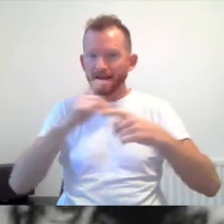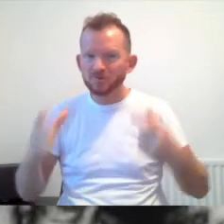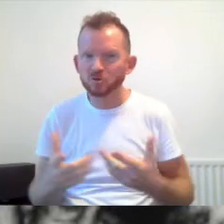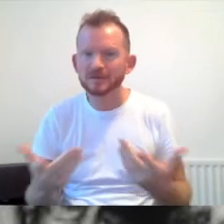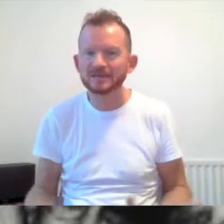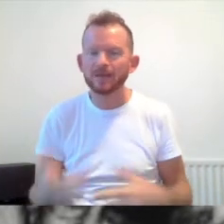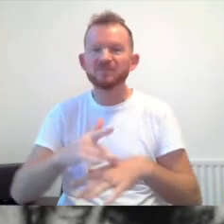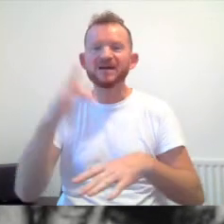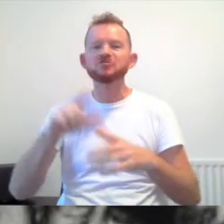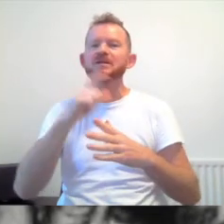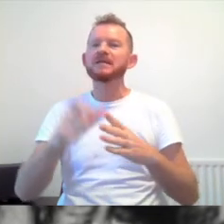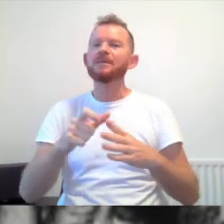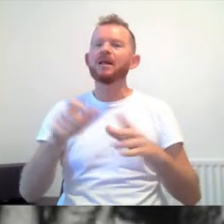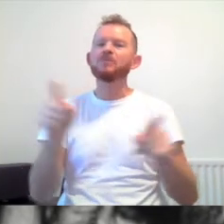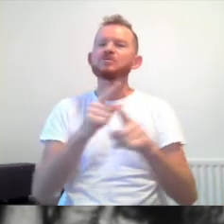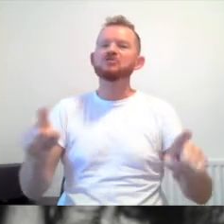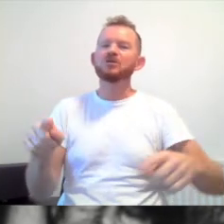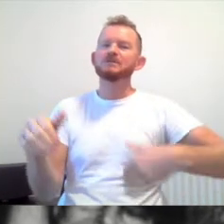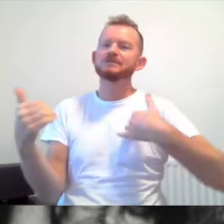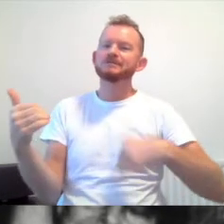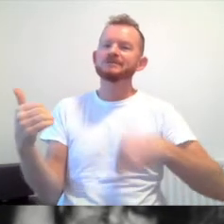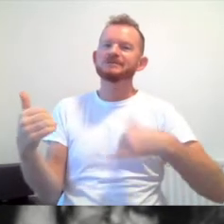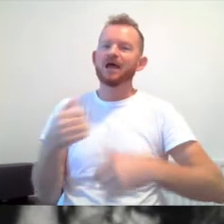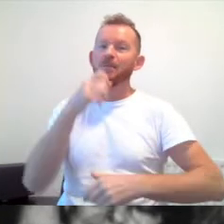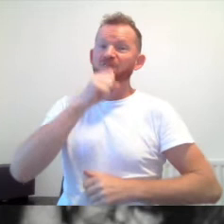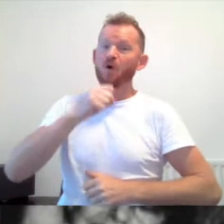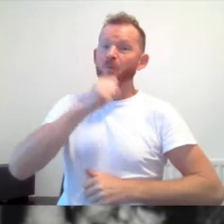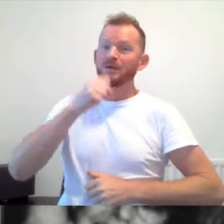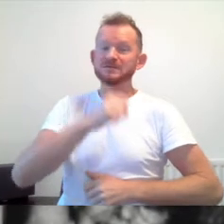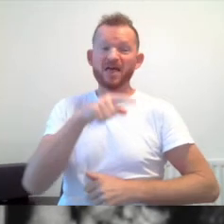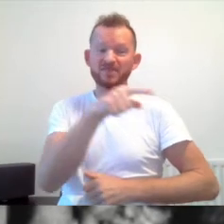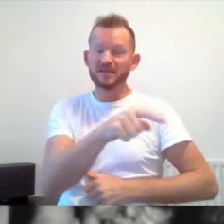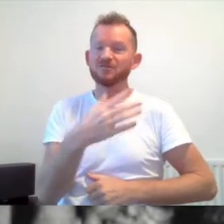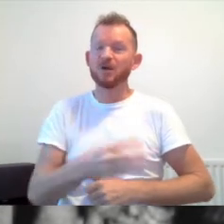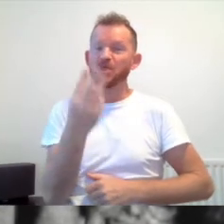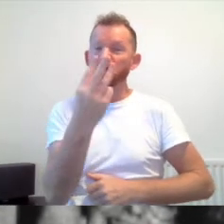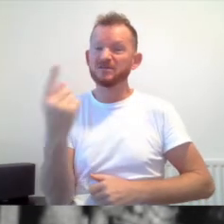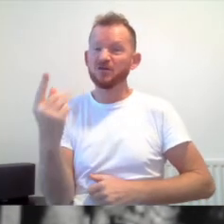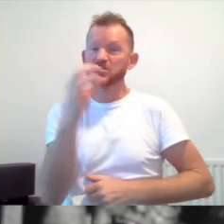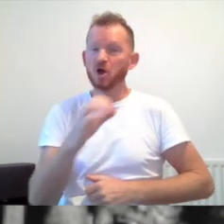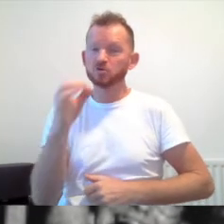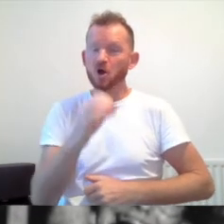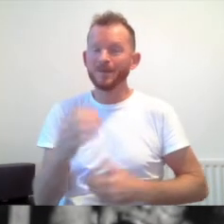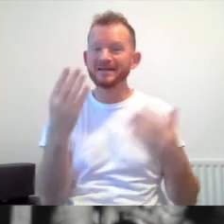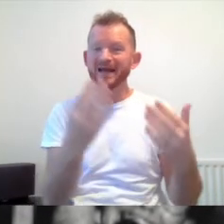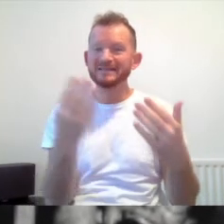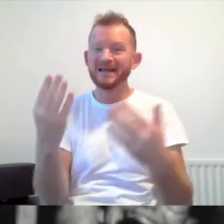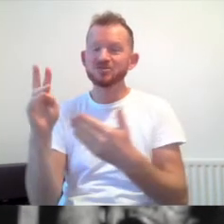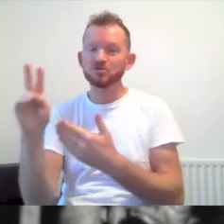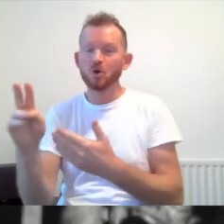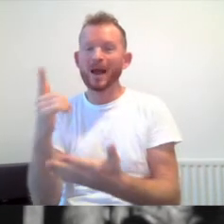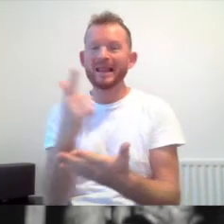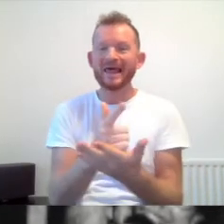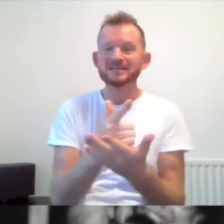disabled musicians and performers. This photo is from the 31st of October 1992, when the lesbian